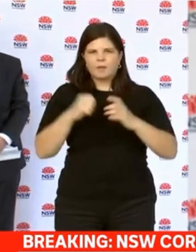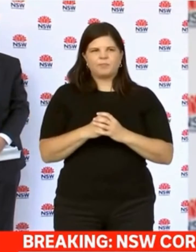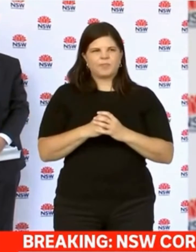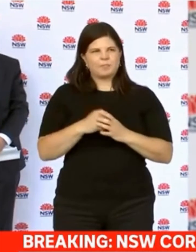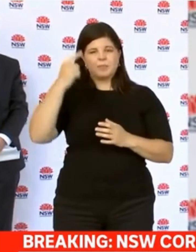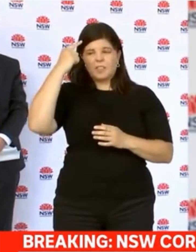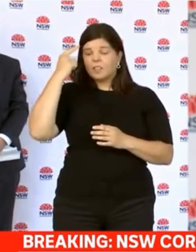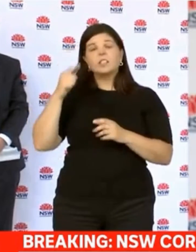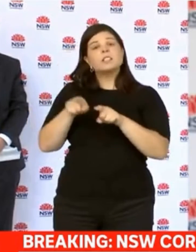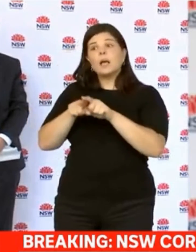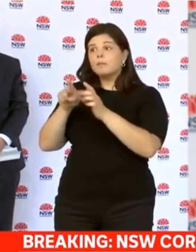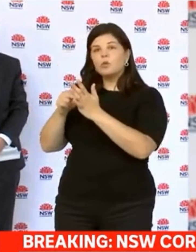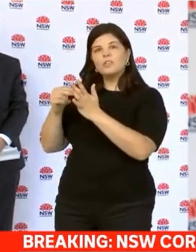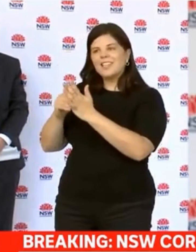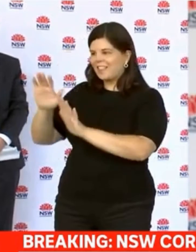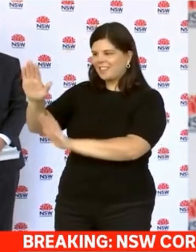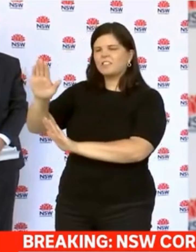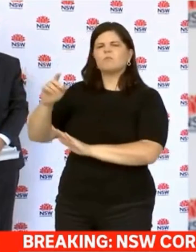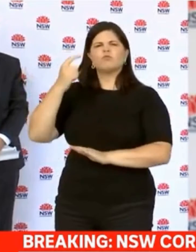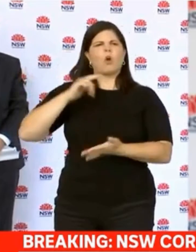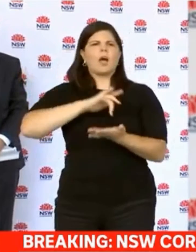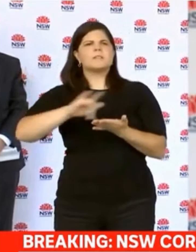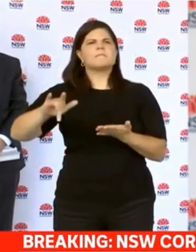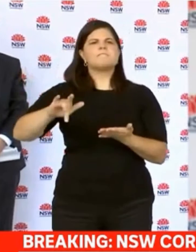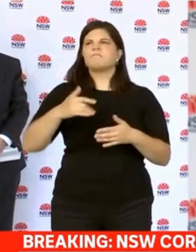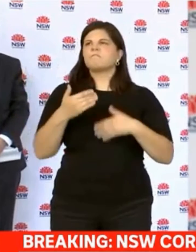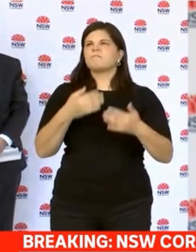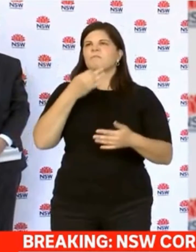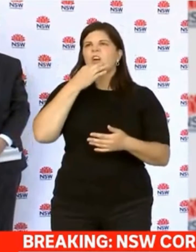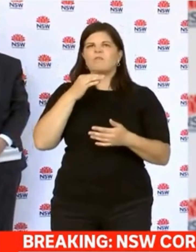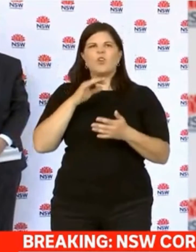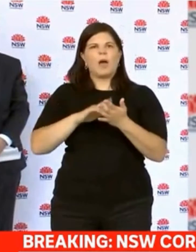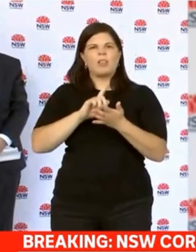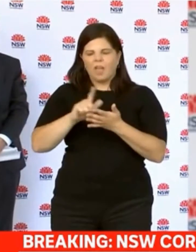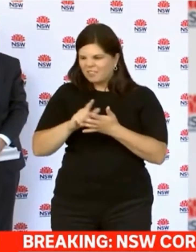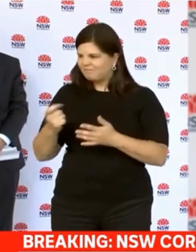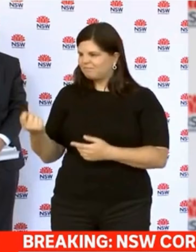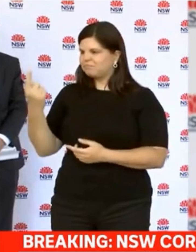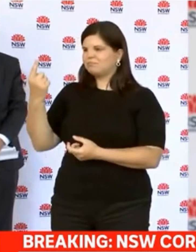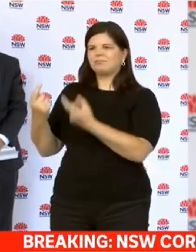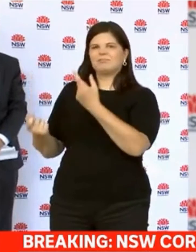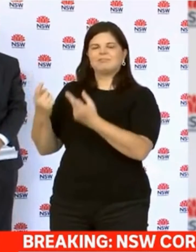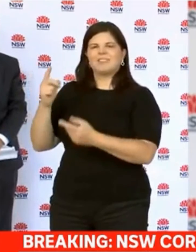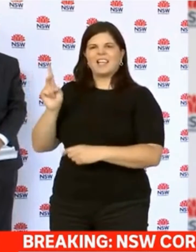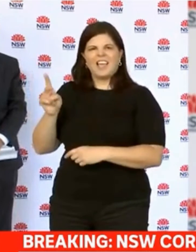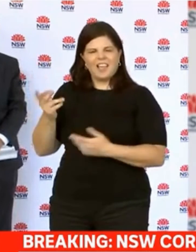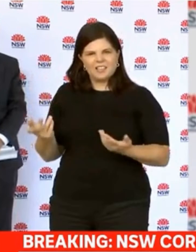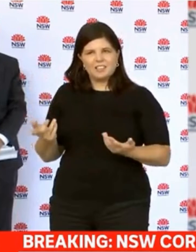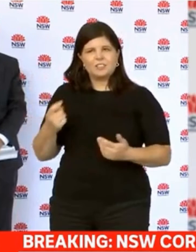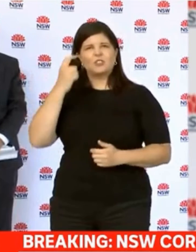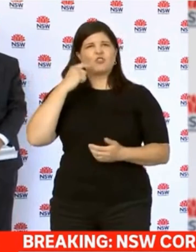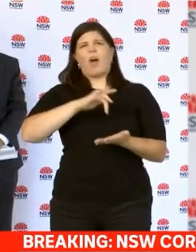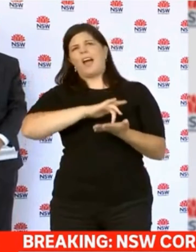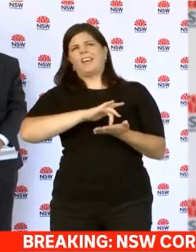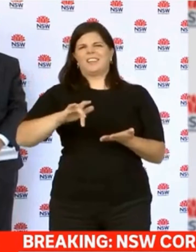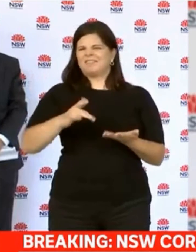eliminate this. I mean, look at New Zealand. They tried the elimination strategy, and then they had cases pop up again. So you can try and adopt the elimination strategy,